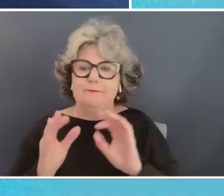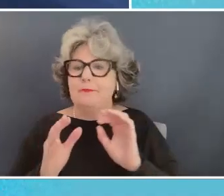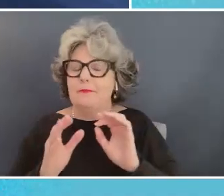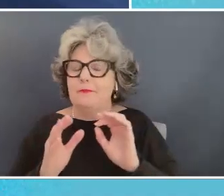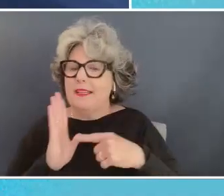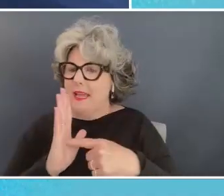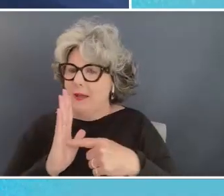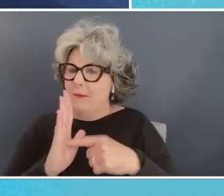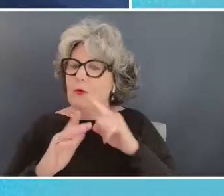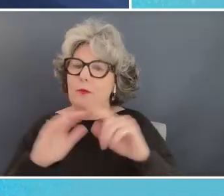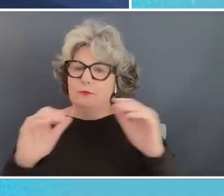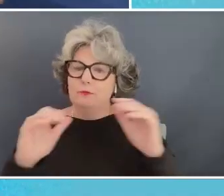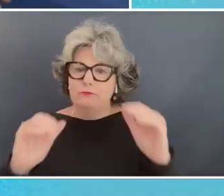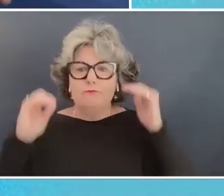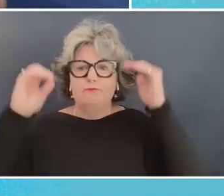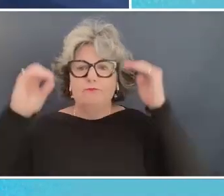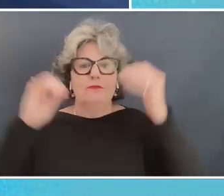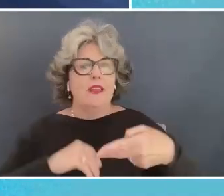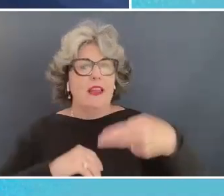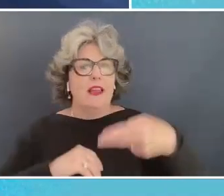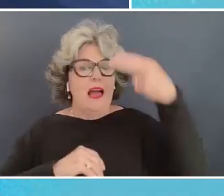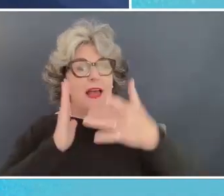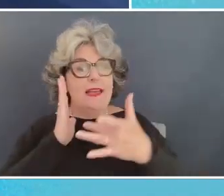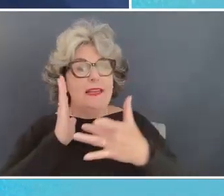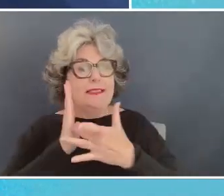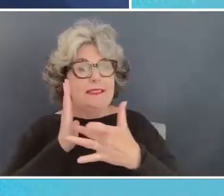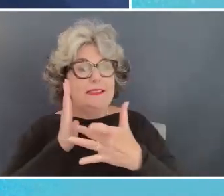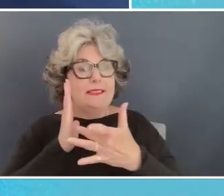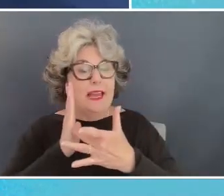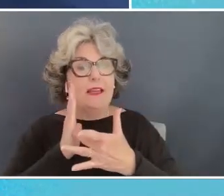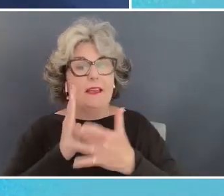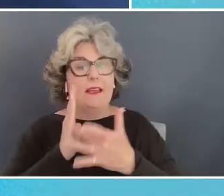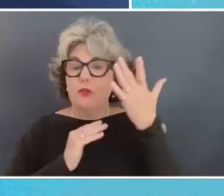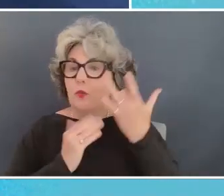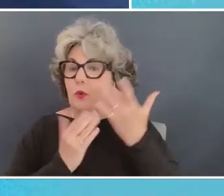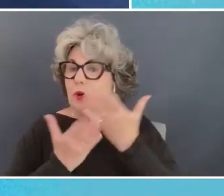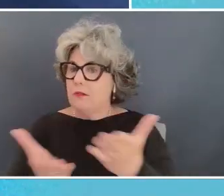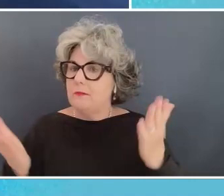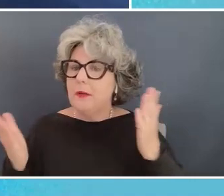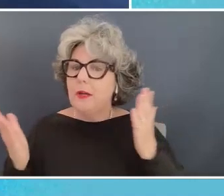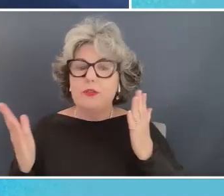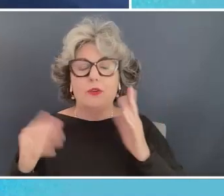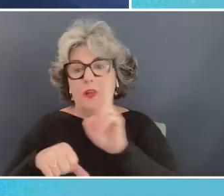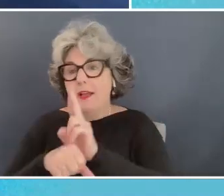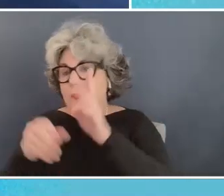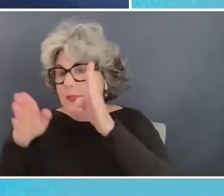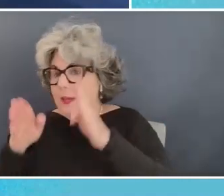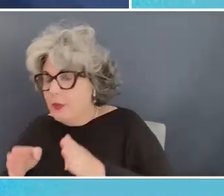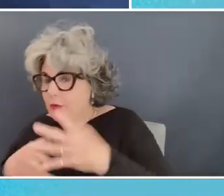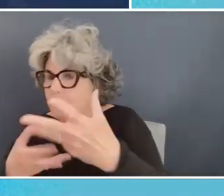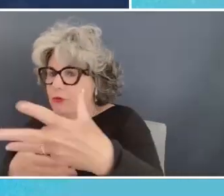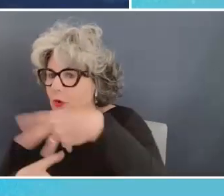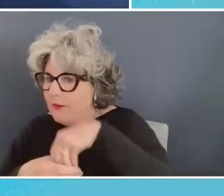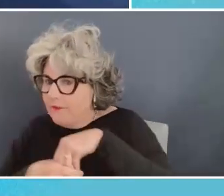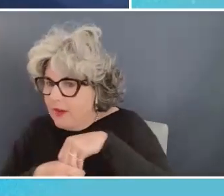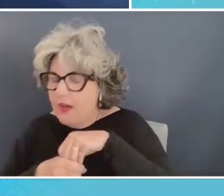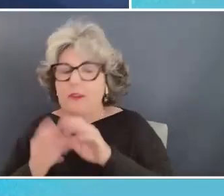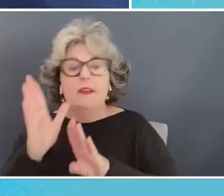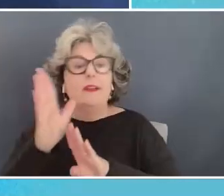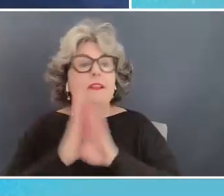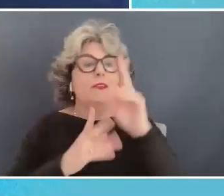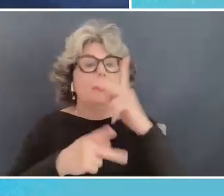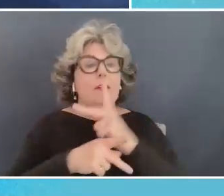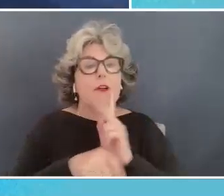to a high-tech example too and it's why we need to make sure that as we're developing products using artificial